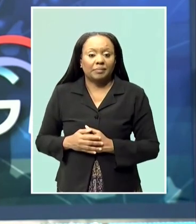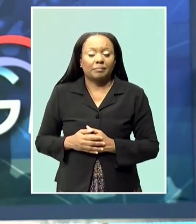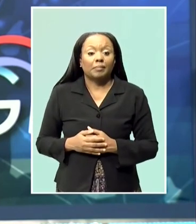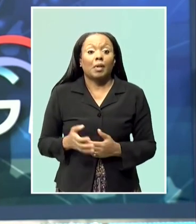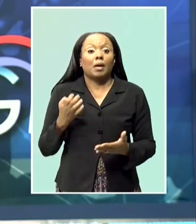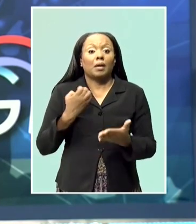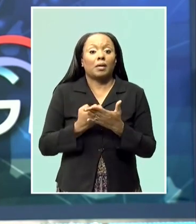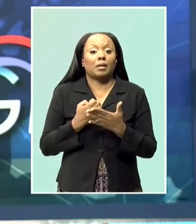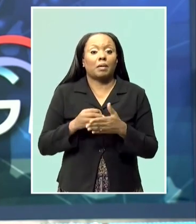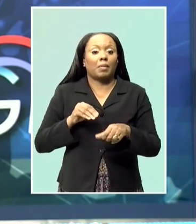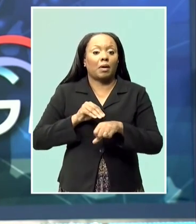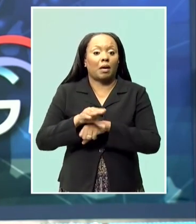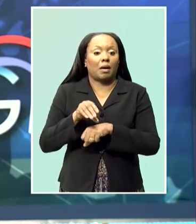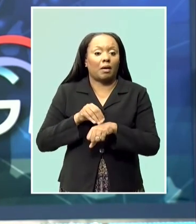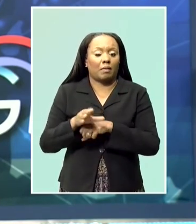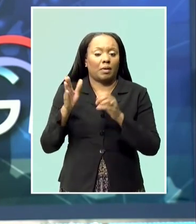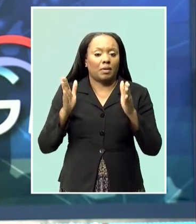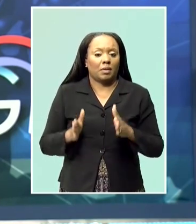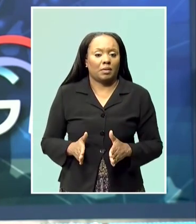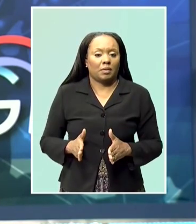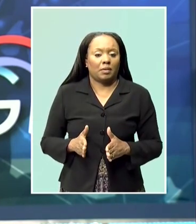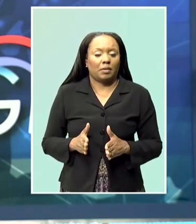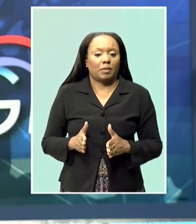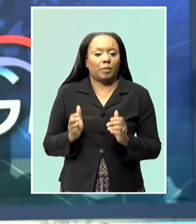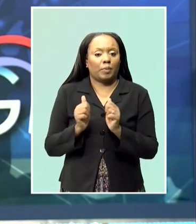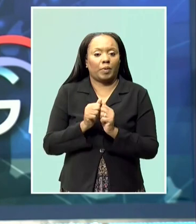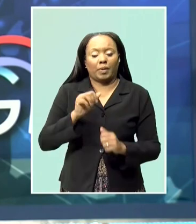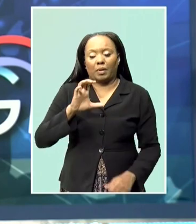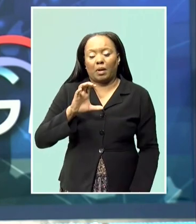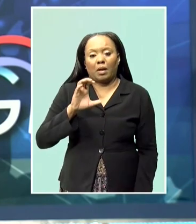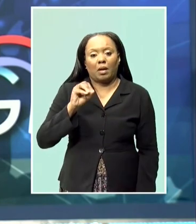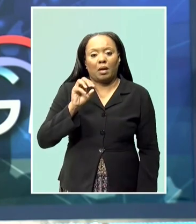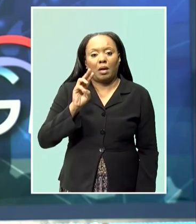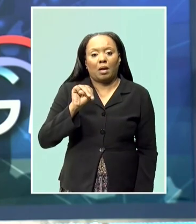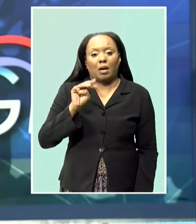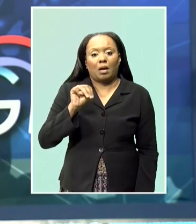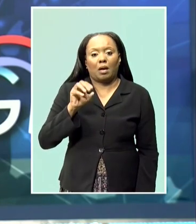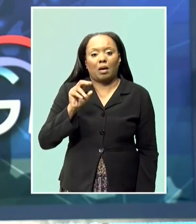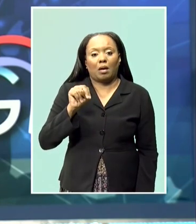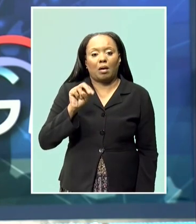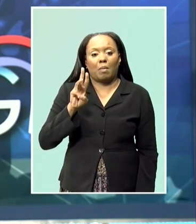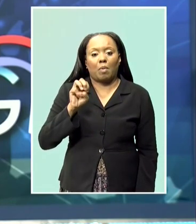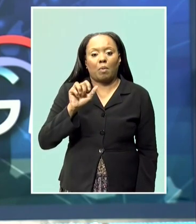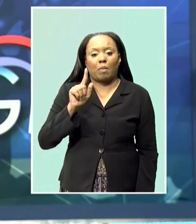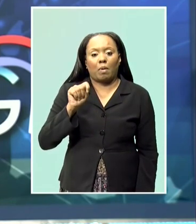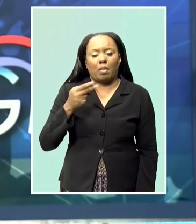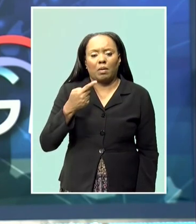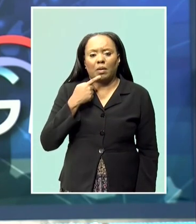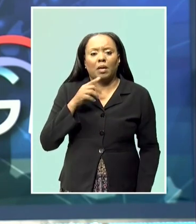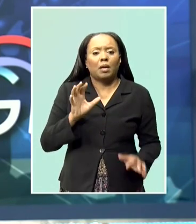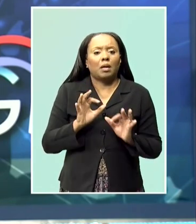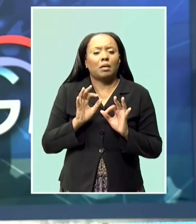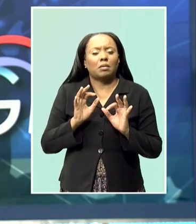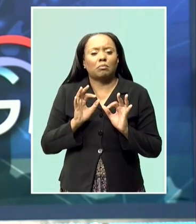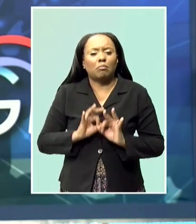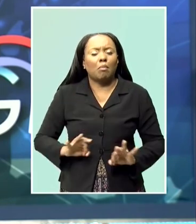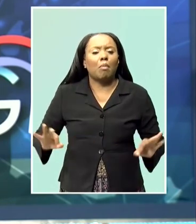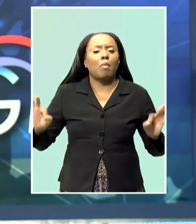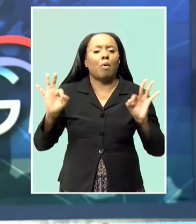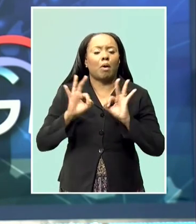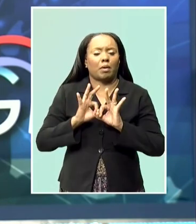Commonwealth Secretariat, Dr. Victor Ketanj, said the workshop is an important undertaking and should not be a one-off exercise.